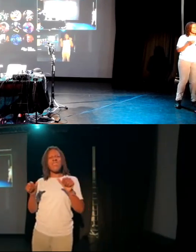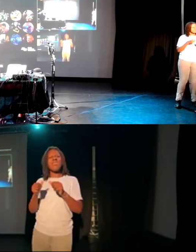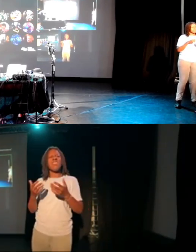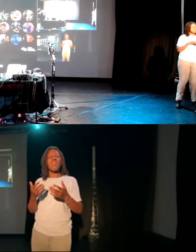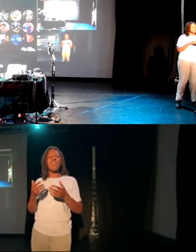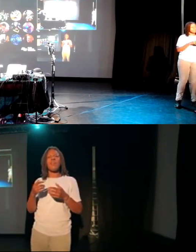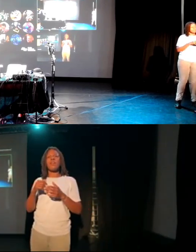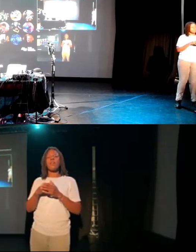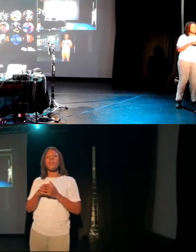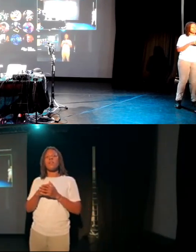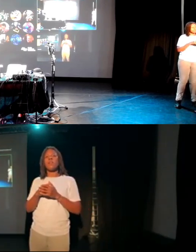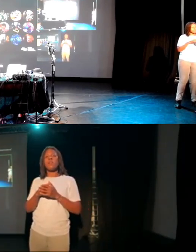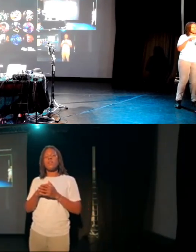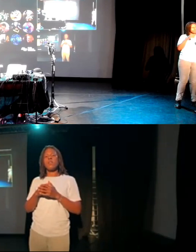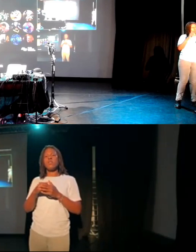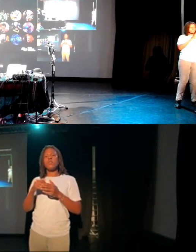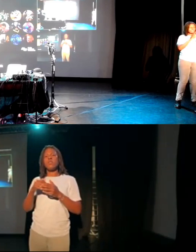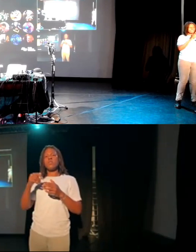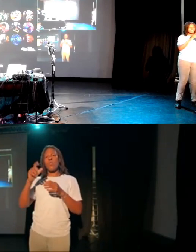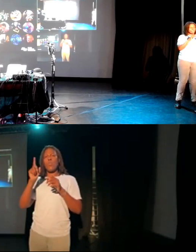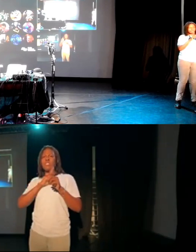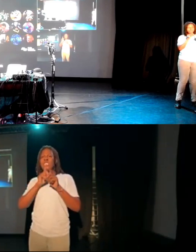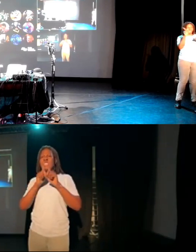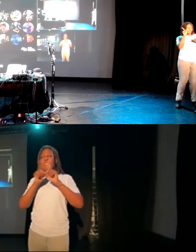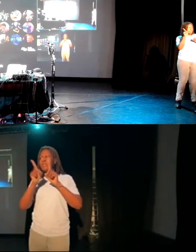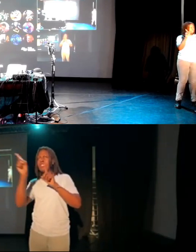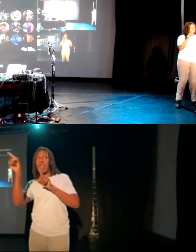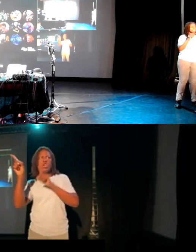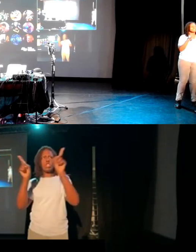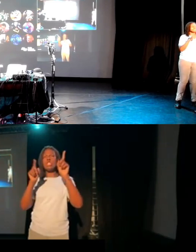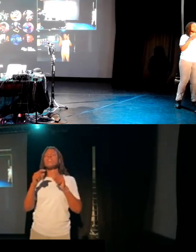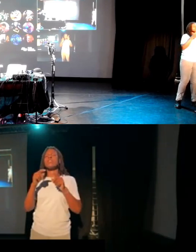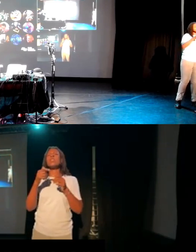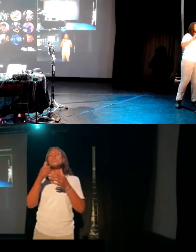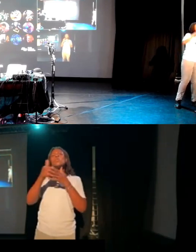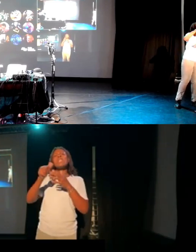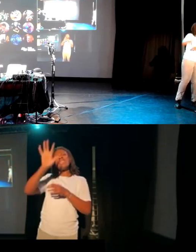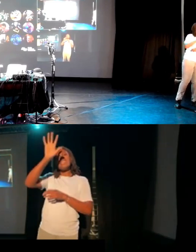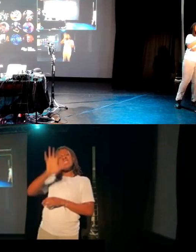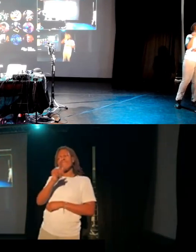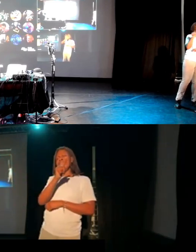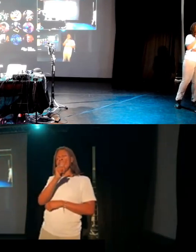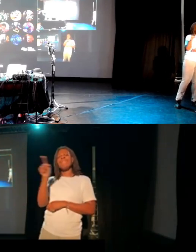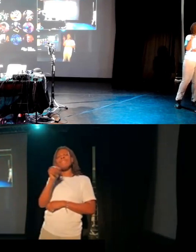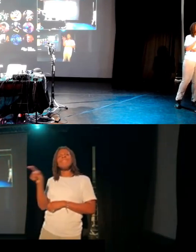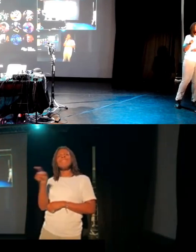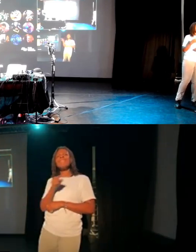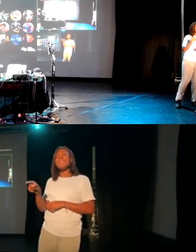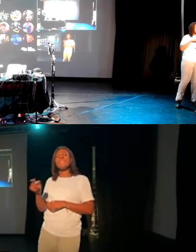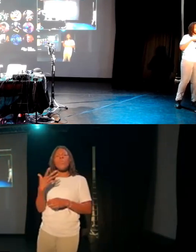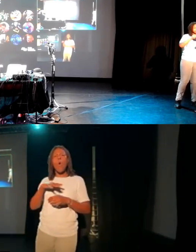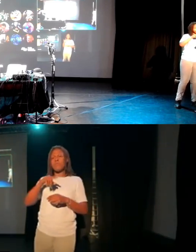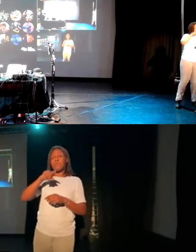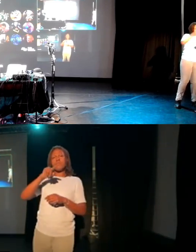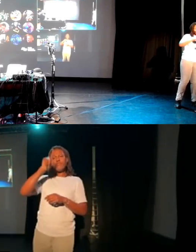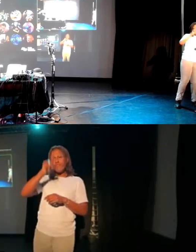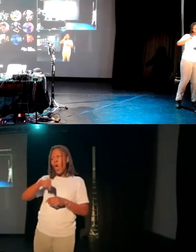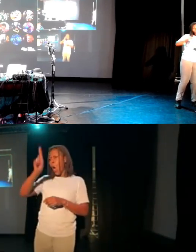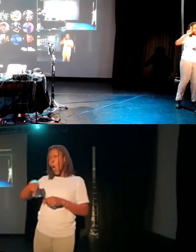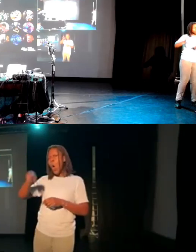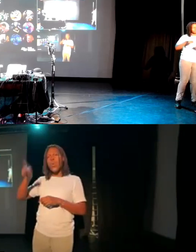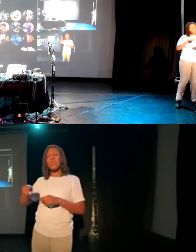rather than it being a grid that you assumed move left to right in a conventional fashion, we could have it doing columns or rows or diagonals, or we could have it